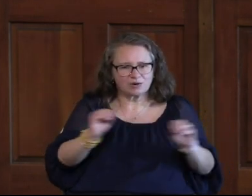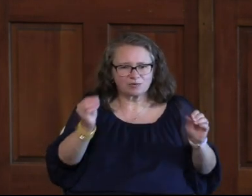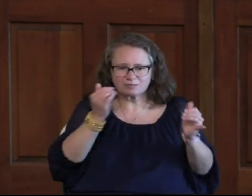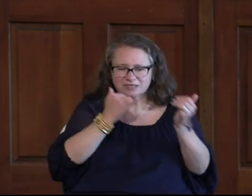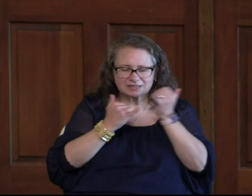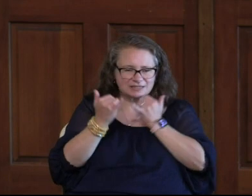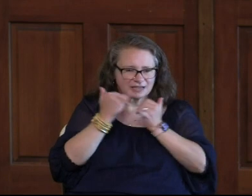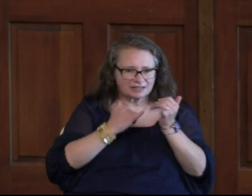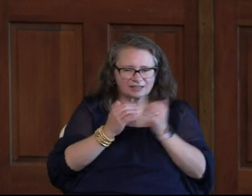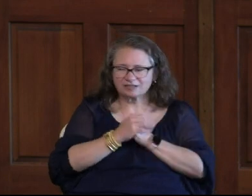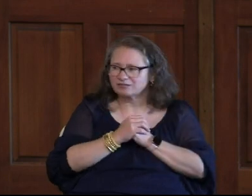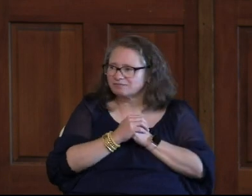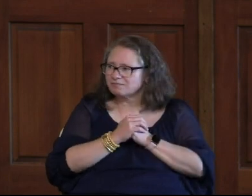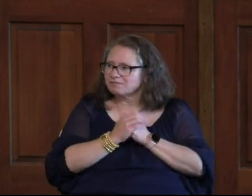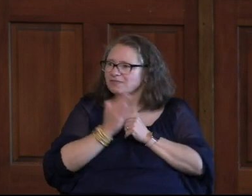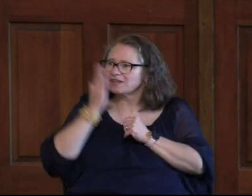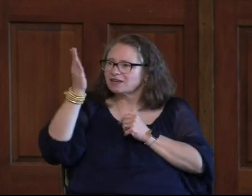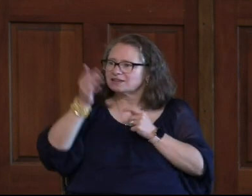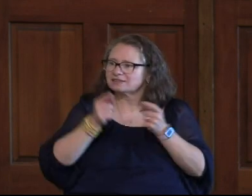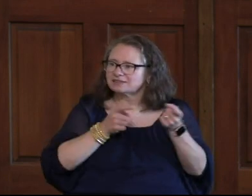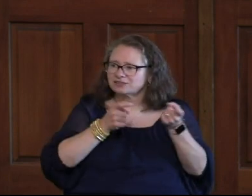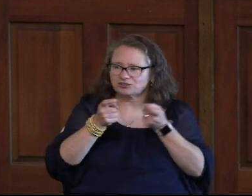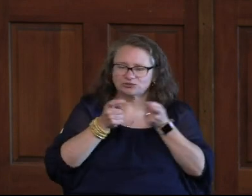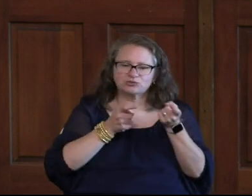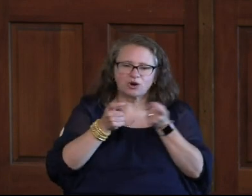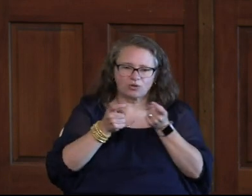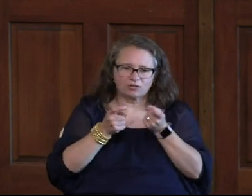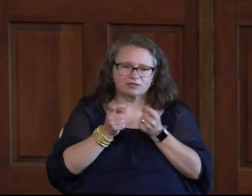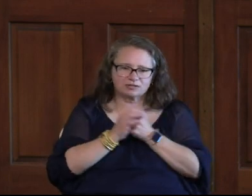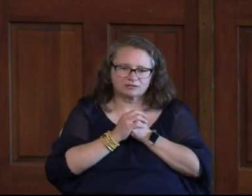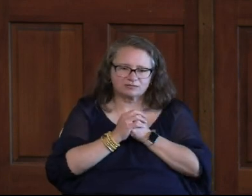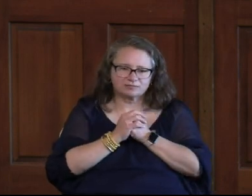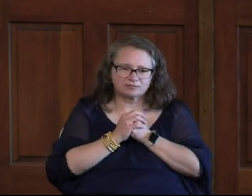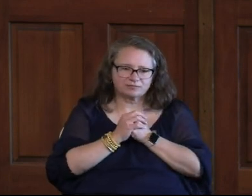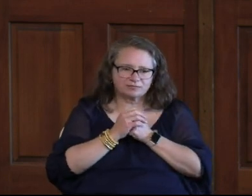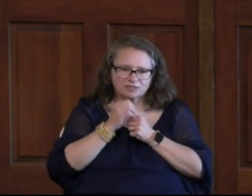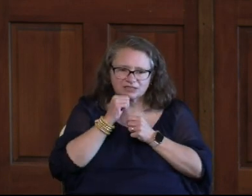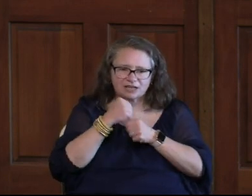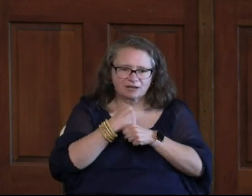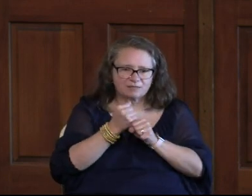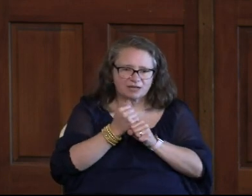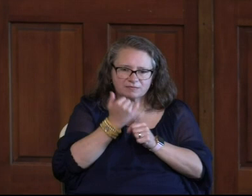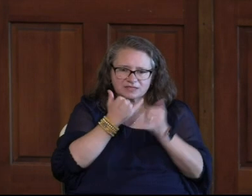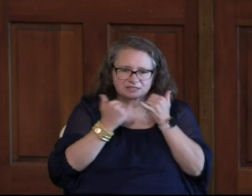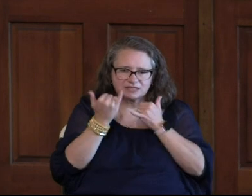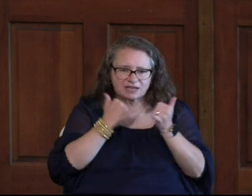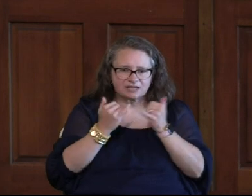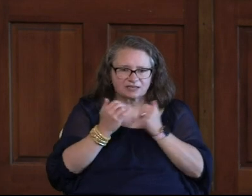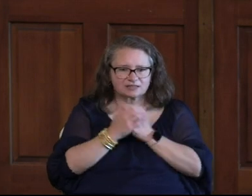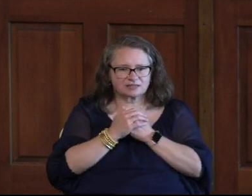Friends He Is Sovereign He Is Sovereign He Doesn't Make Mistakes